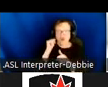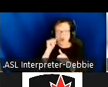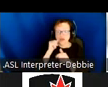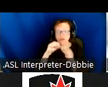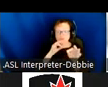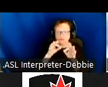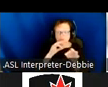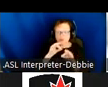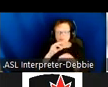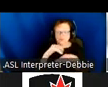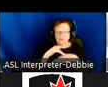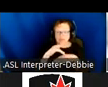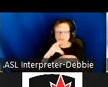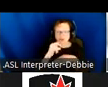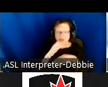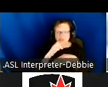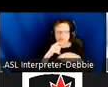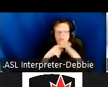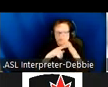graphics are presented at the same time.